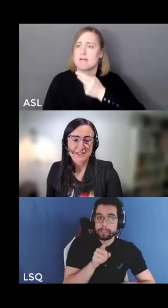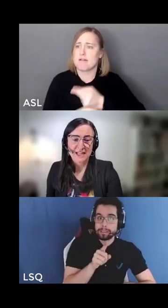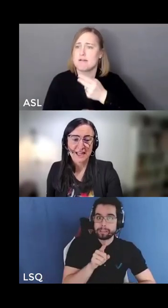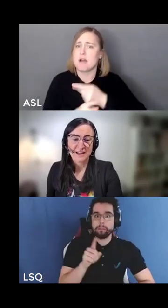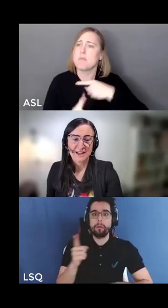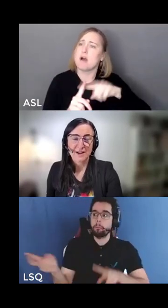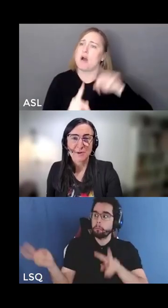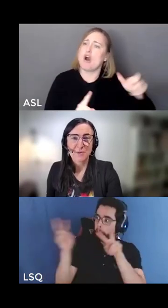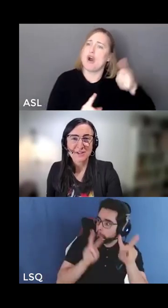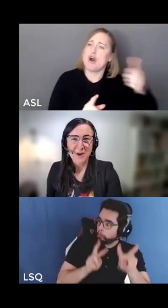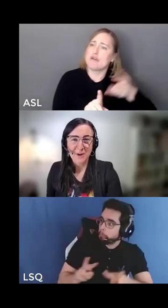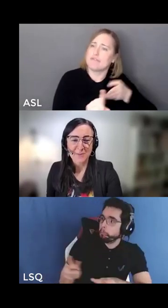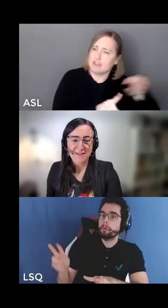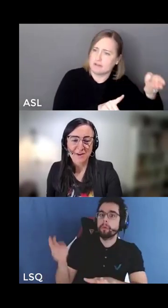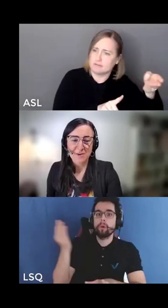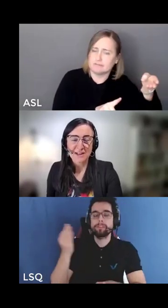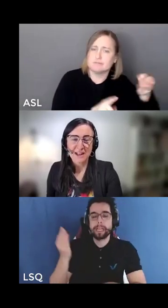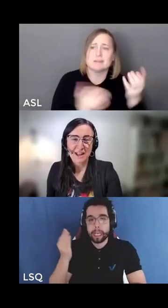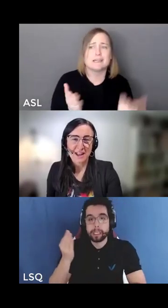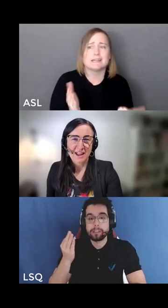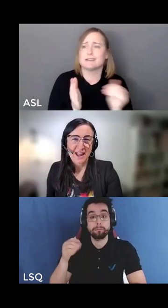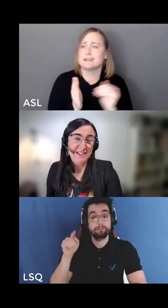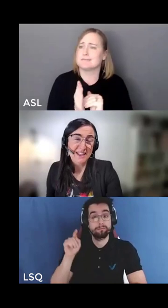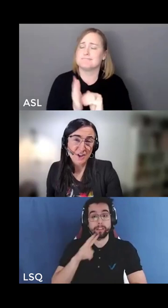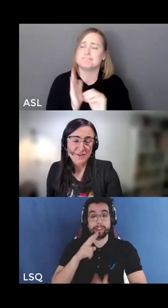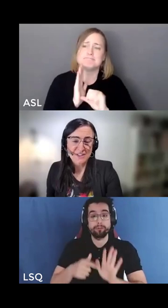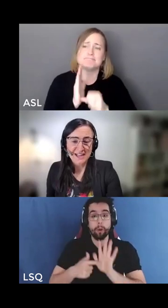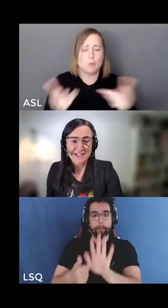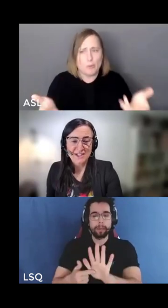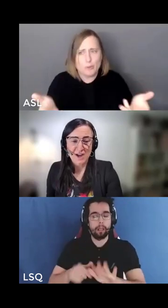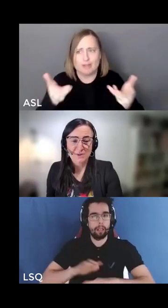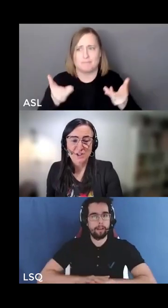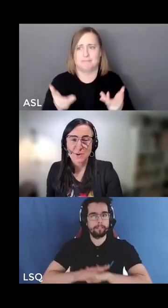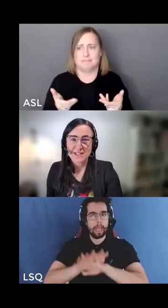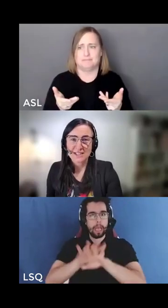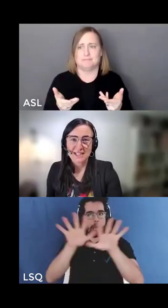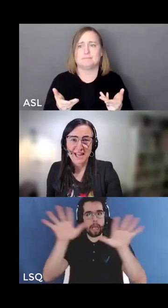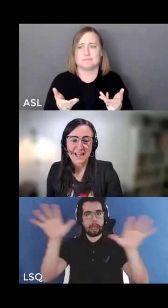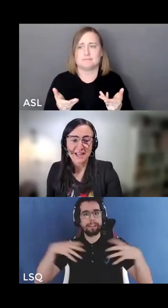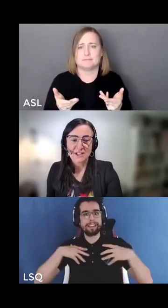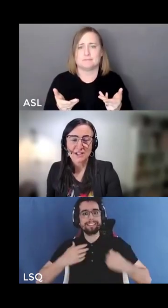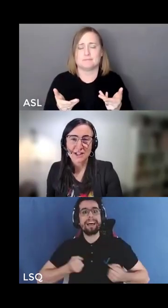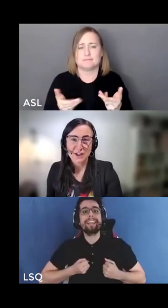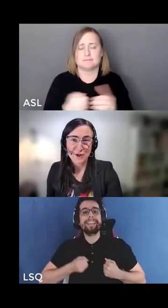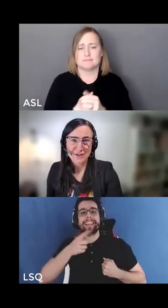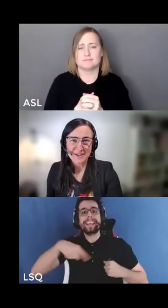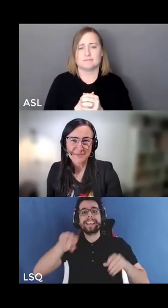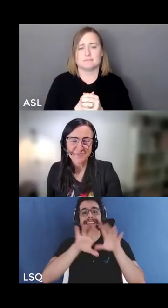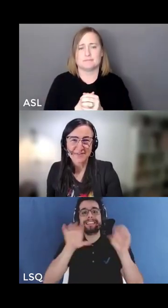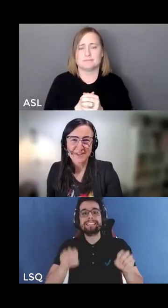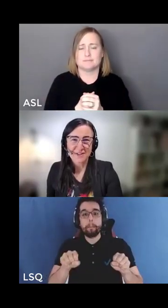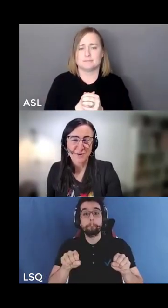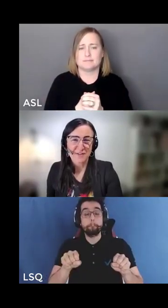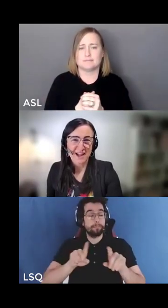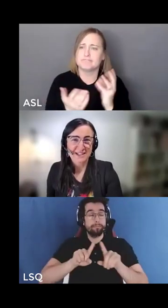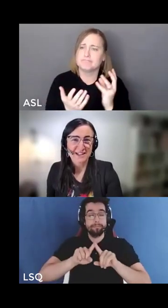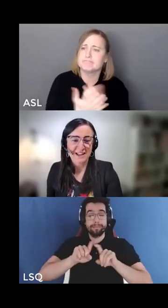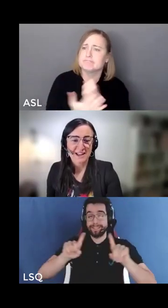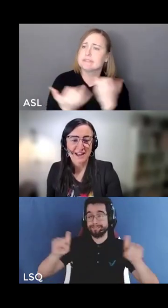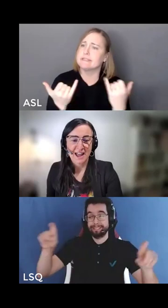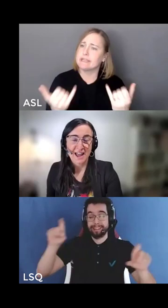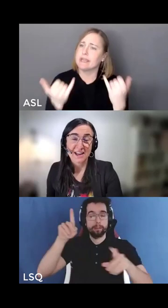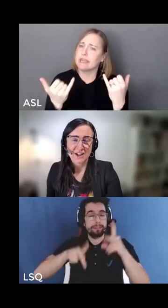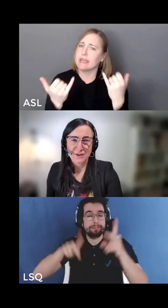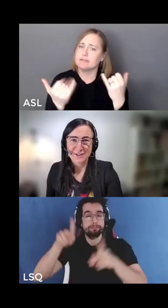sectors and we want to welcome everyone and thank you for taking the time to join us today to learn, reflect